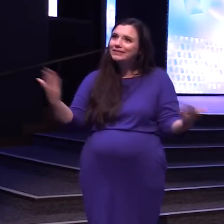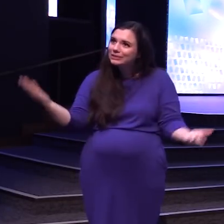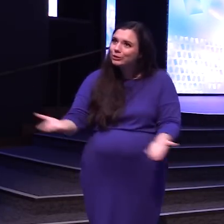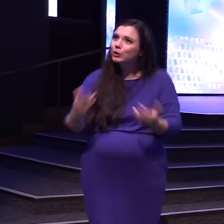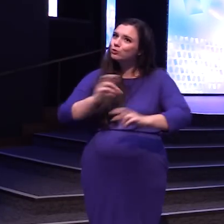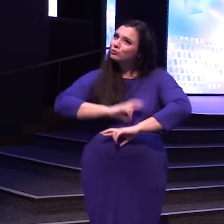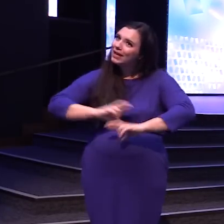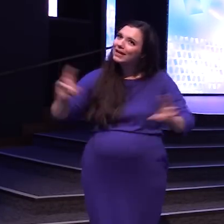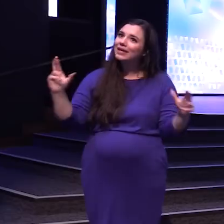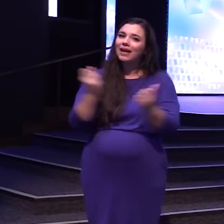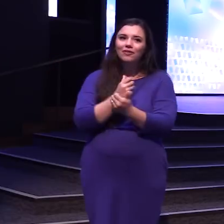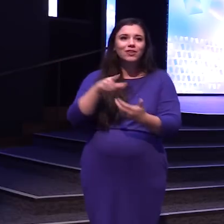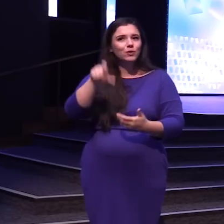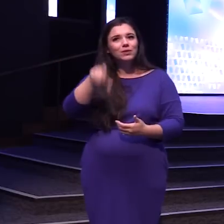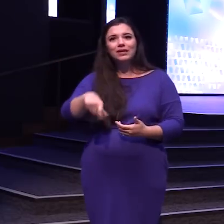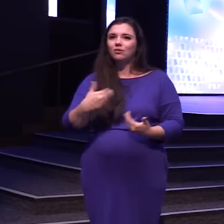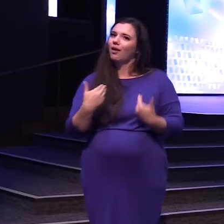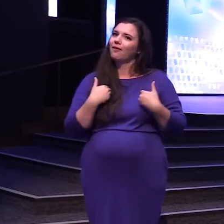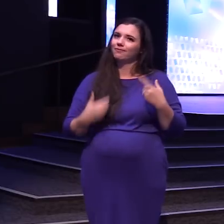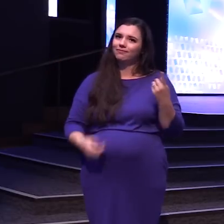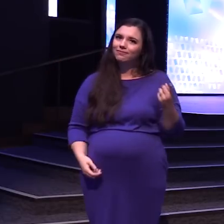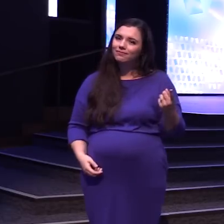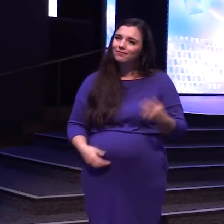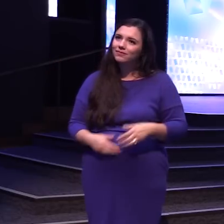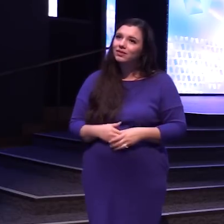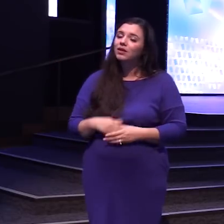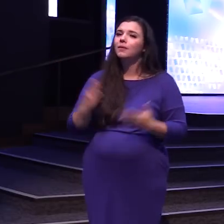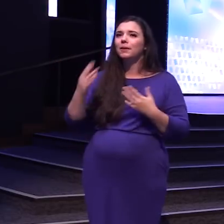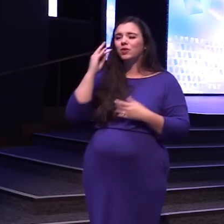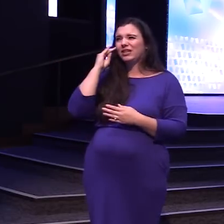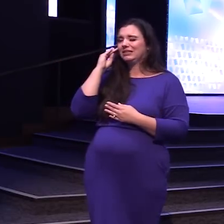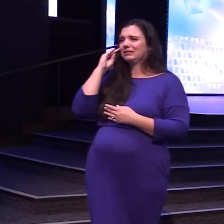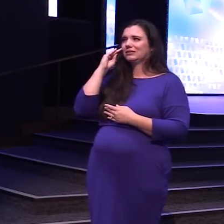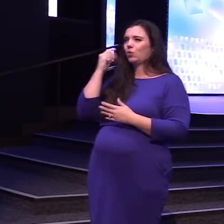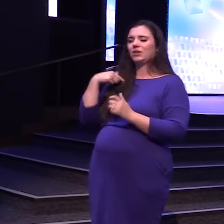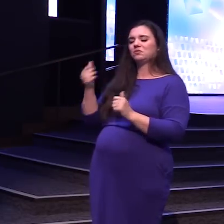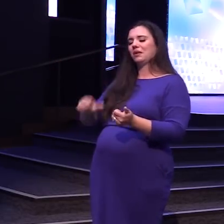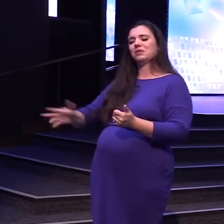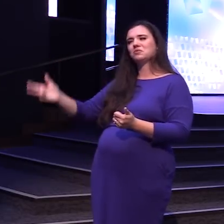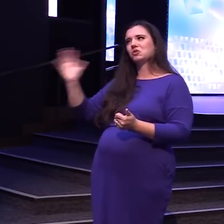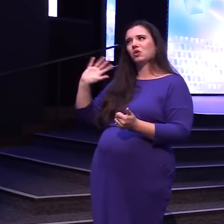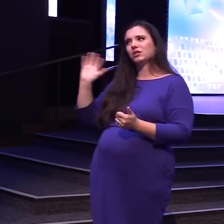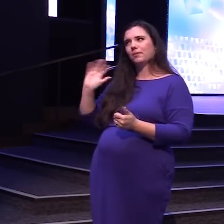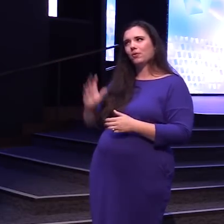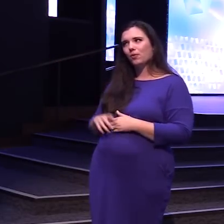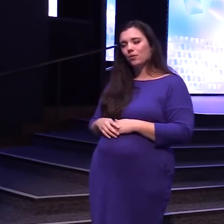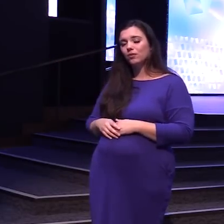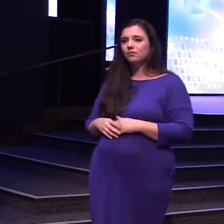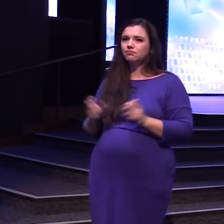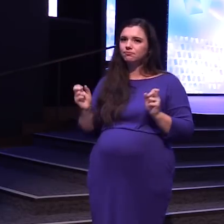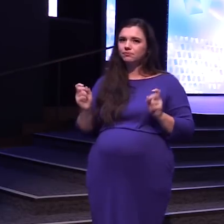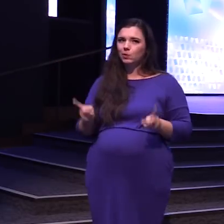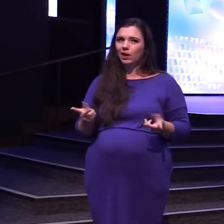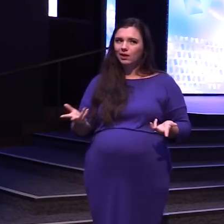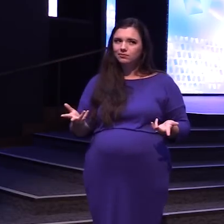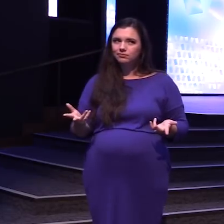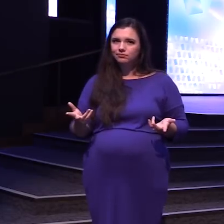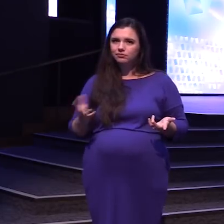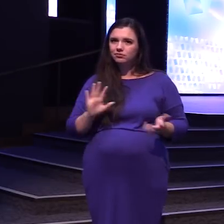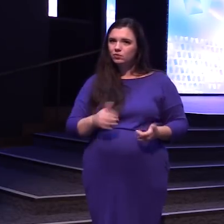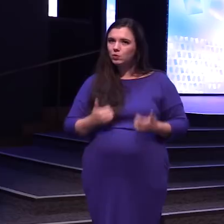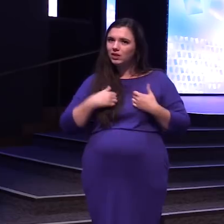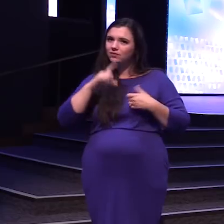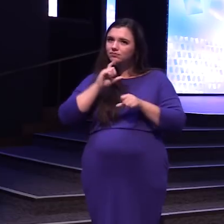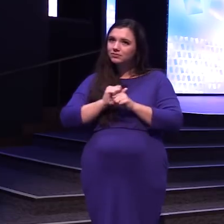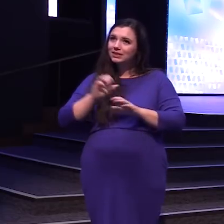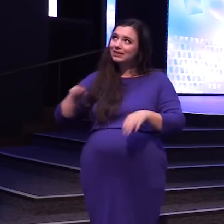We have Everything You're Going to Need And maybe You're Thinking Well I Was baptized A long Time ago Okay Have you Given your Life